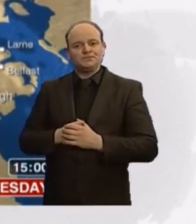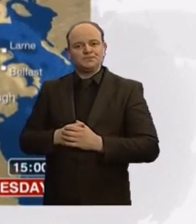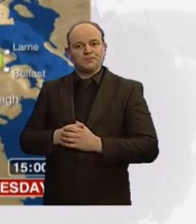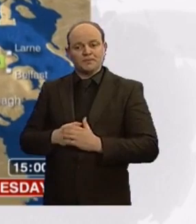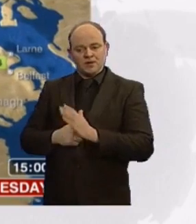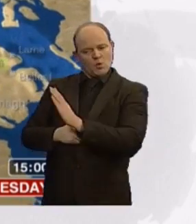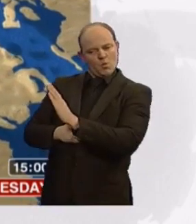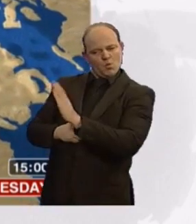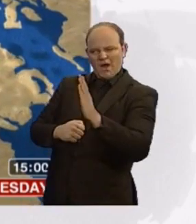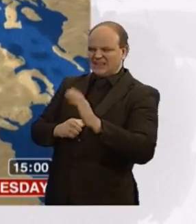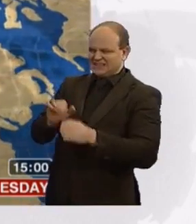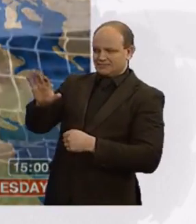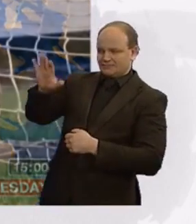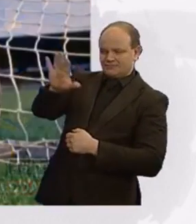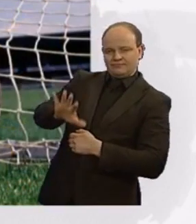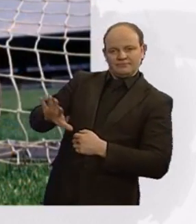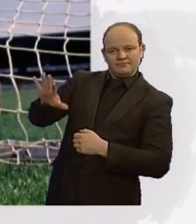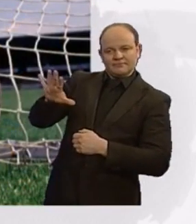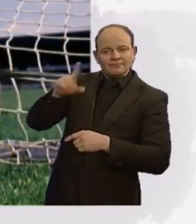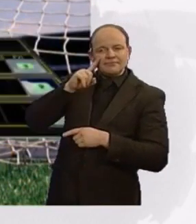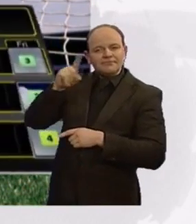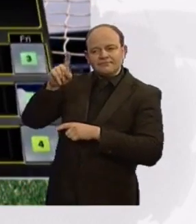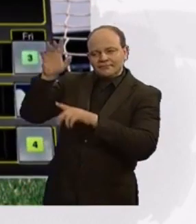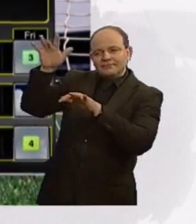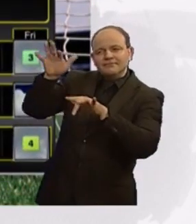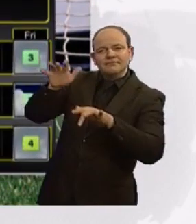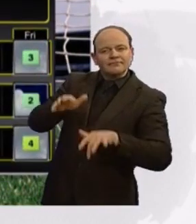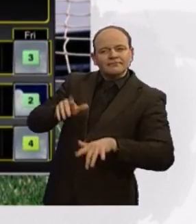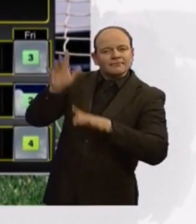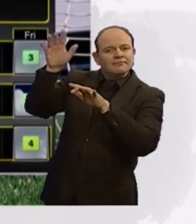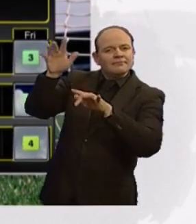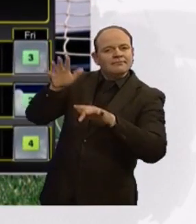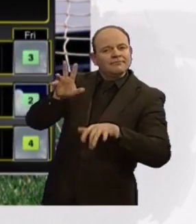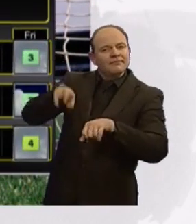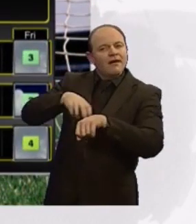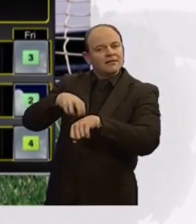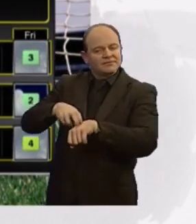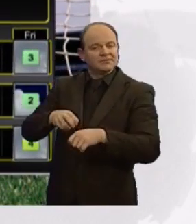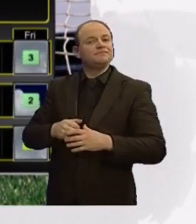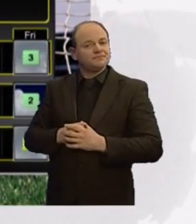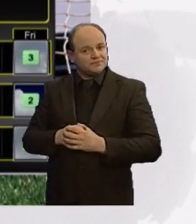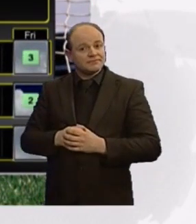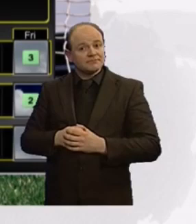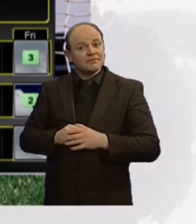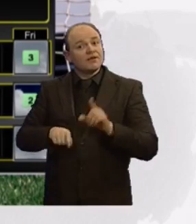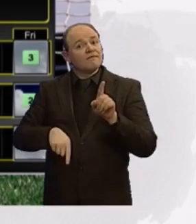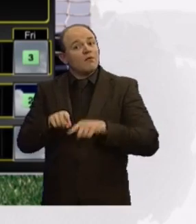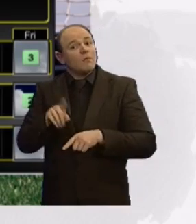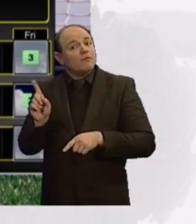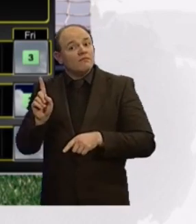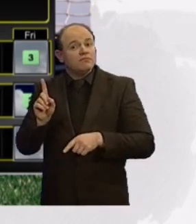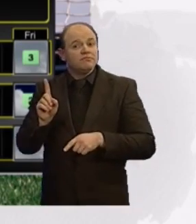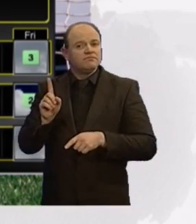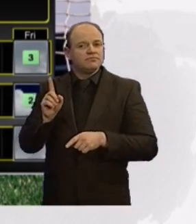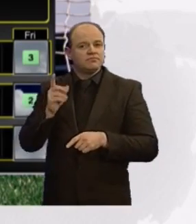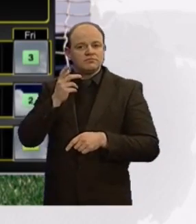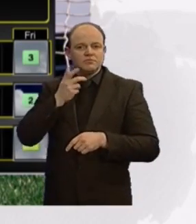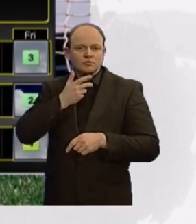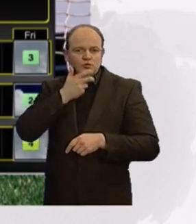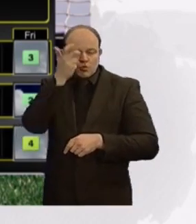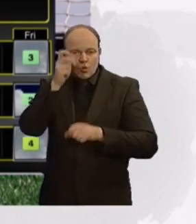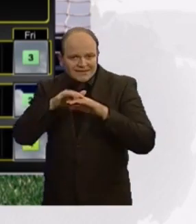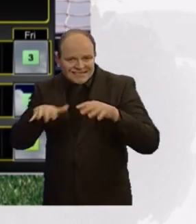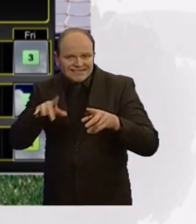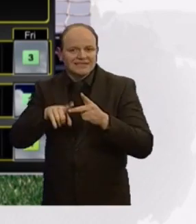you are, there'll be the odd spit and spot coming through, but that's all it's going to be. Football this evening, international friendlies at Swansea, at Glasgow in